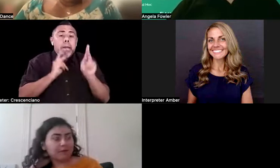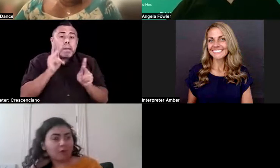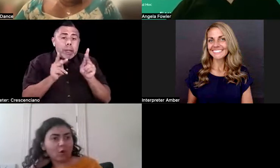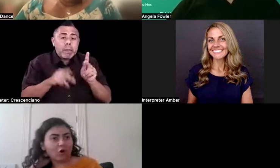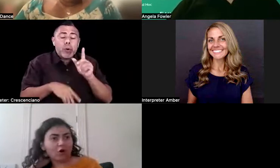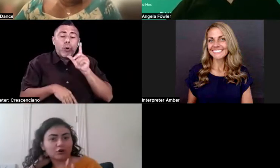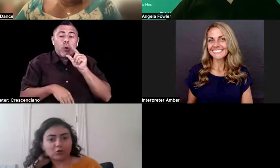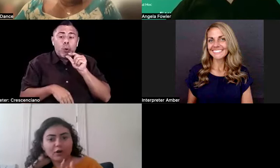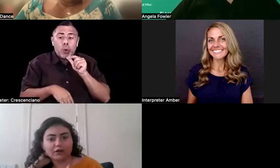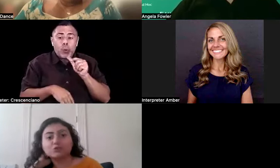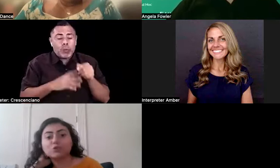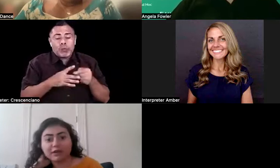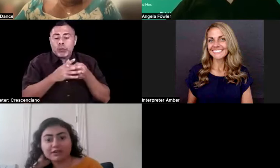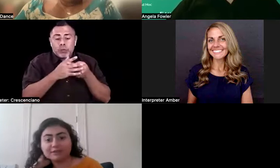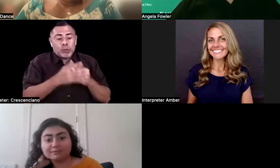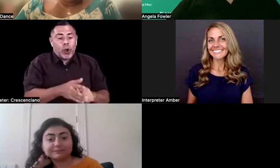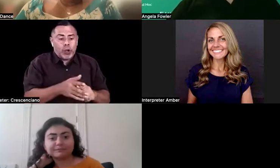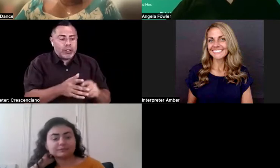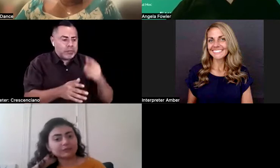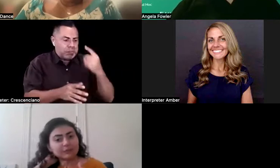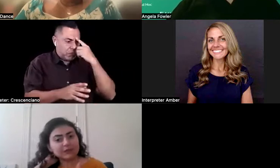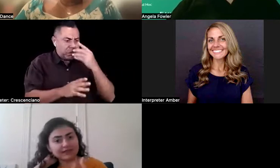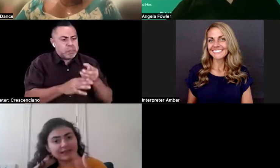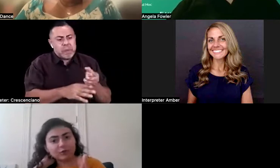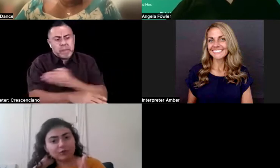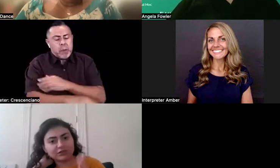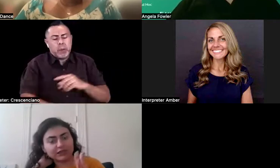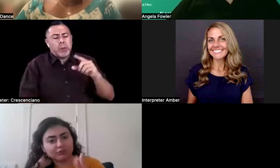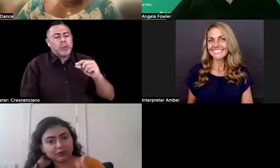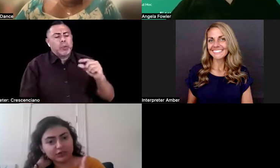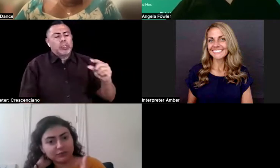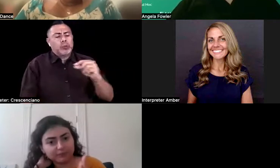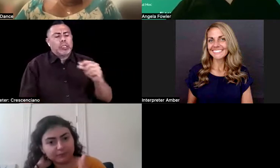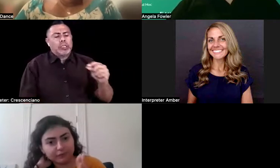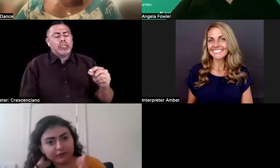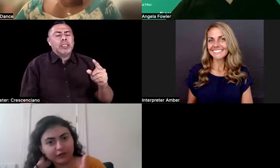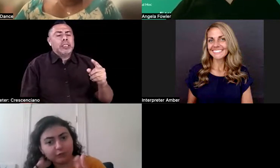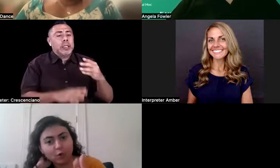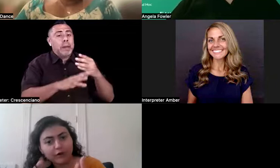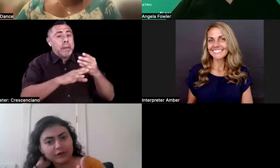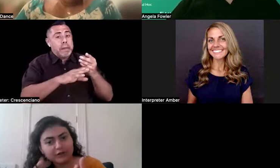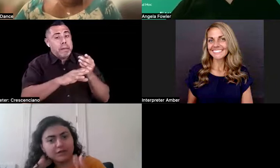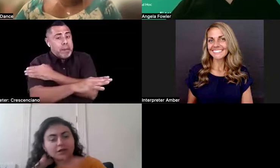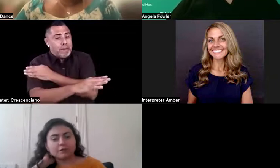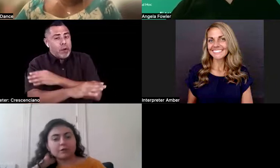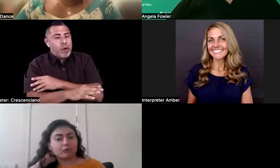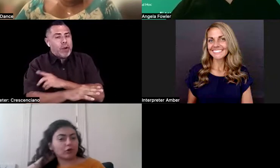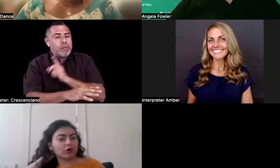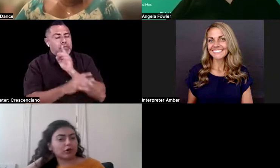before 2020. 2020, because that was like a really pivotal point